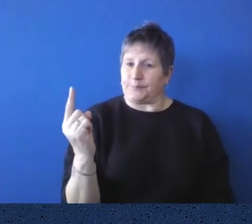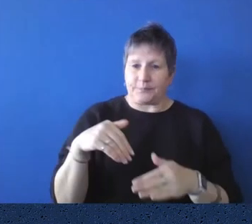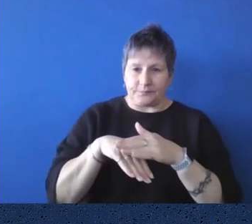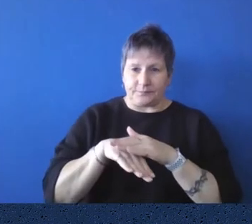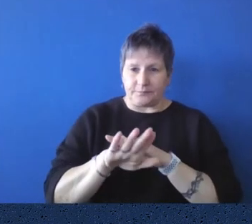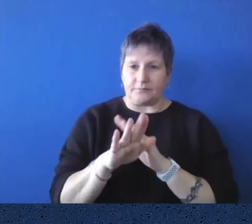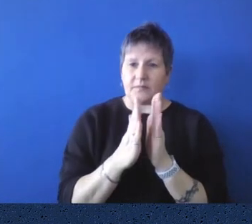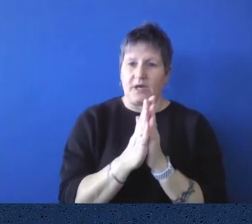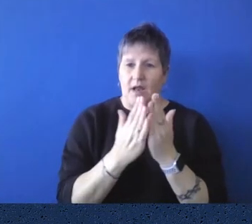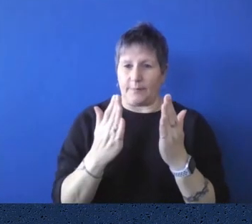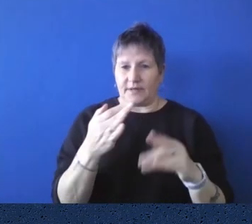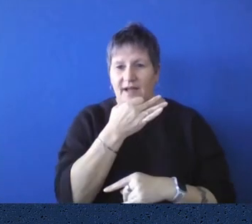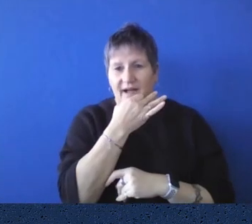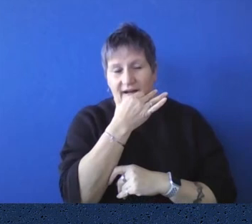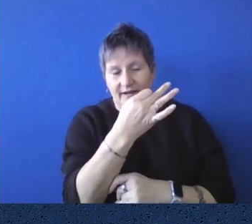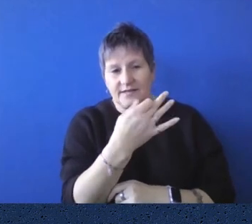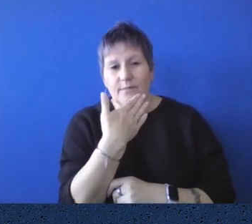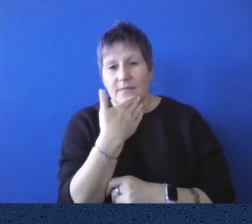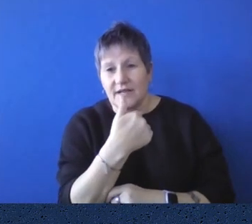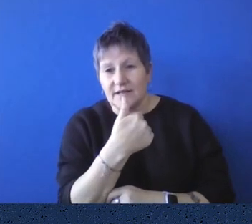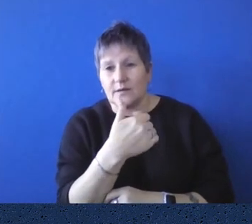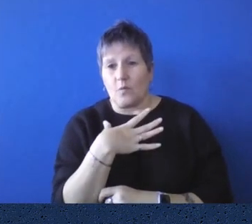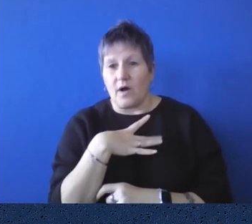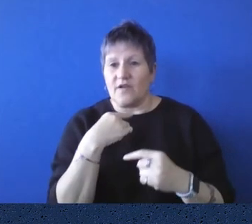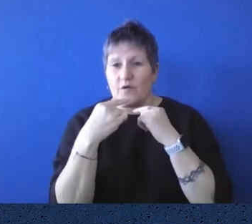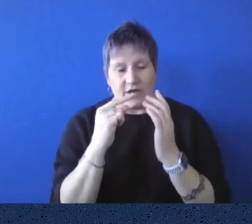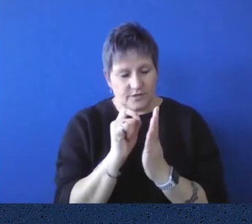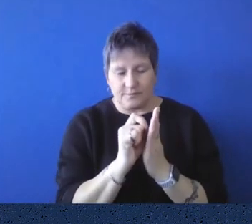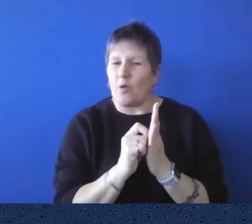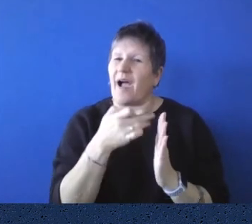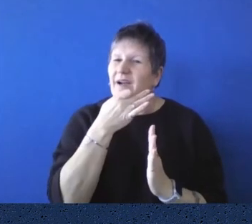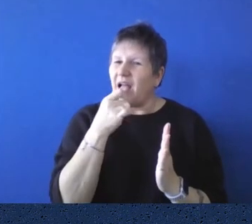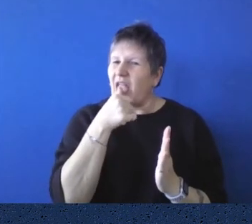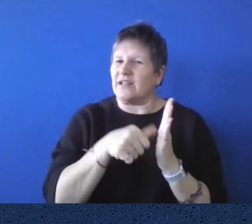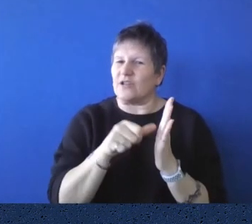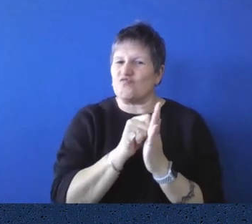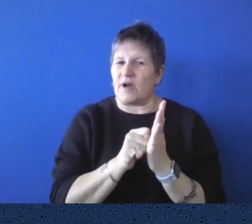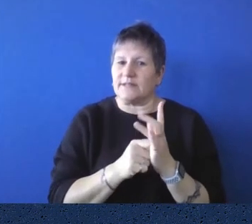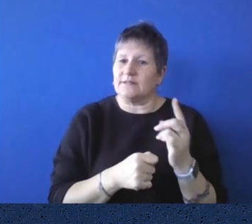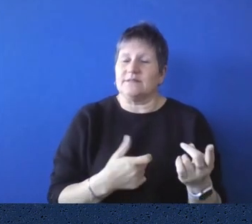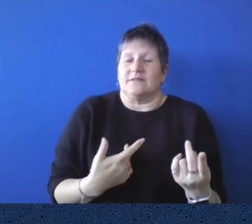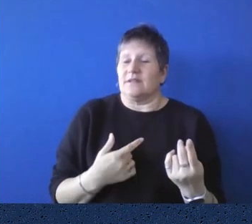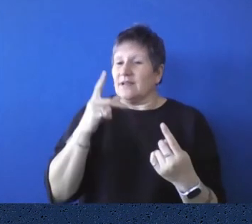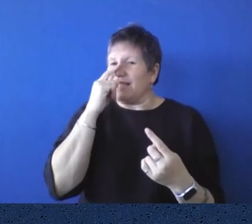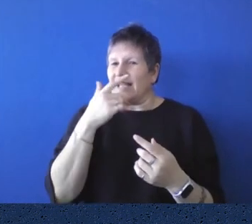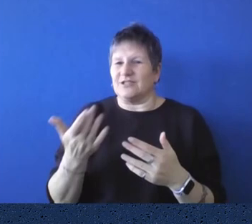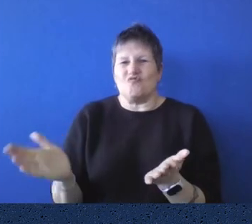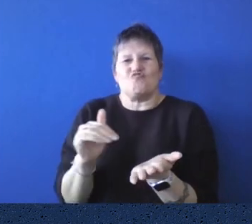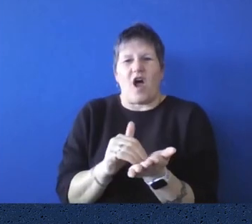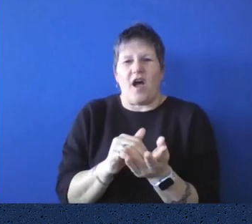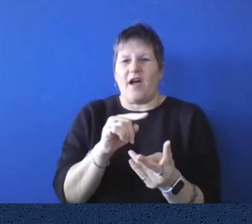to request information or write a letter. Um, now we take walk-ins, telephone calls,